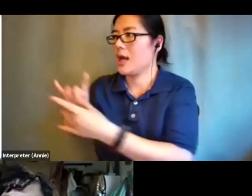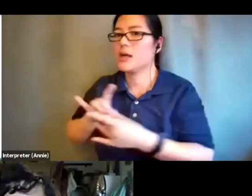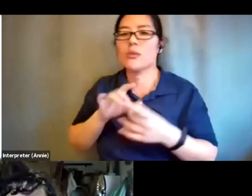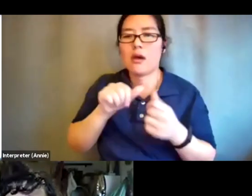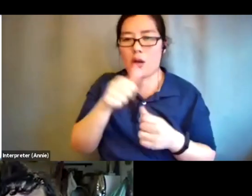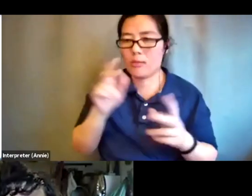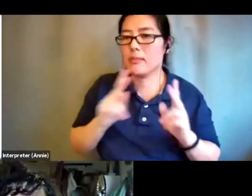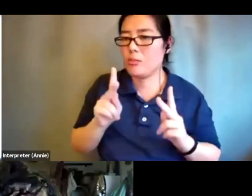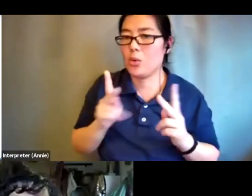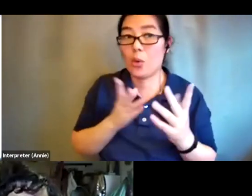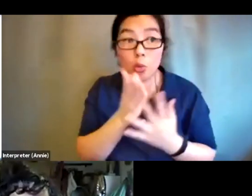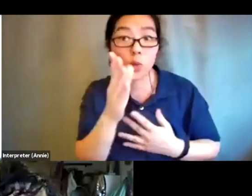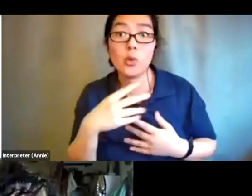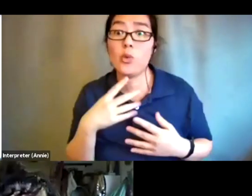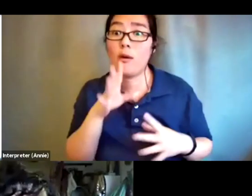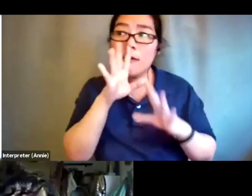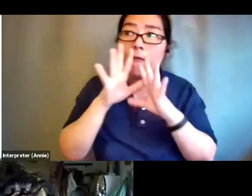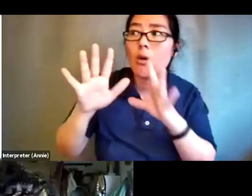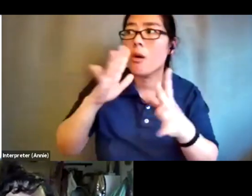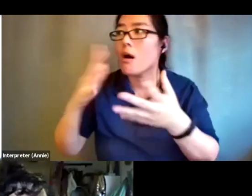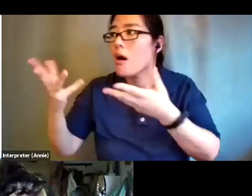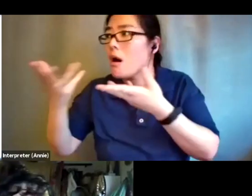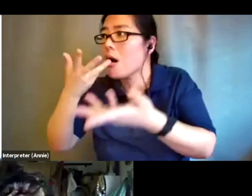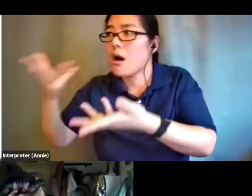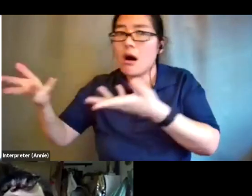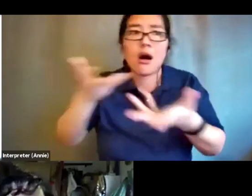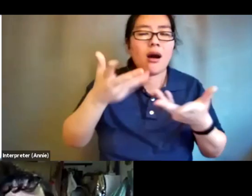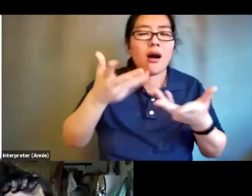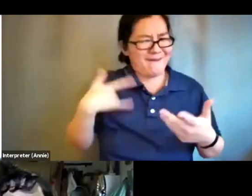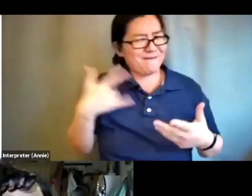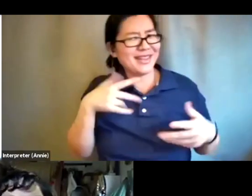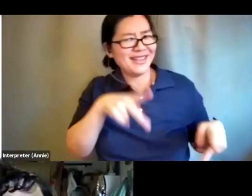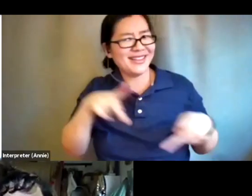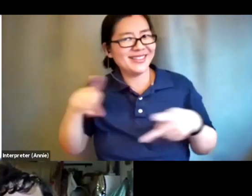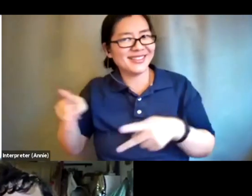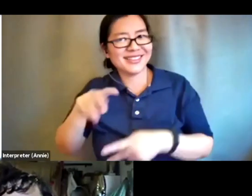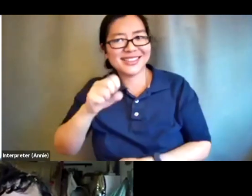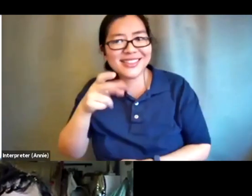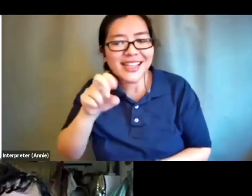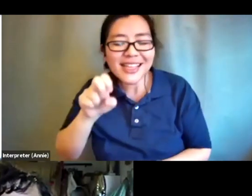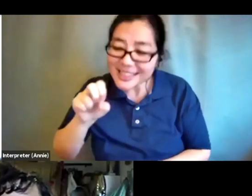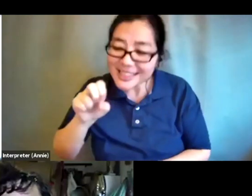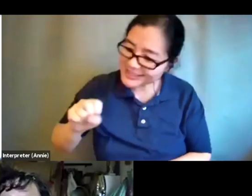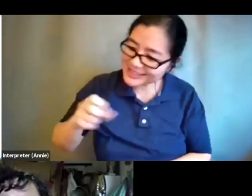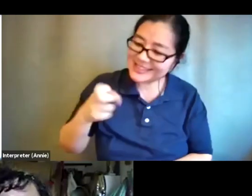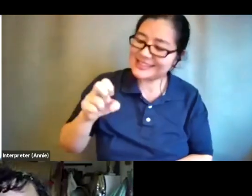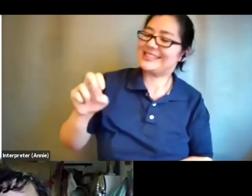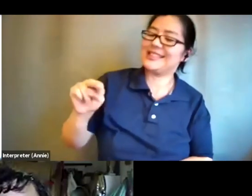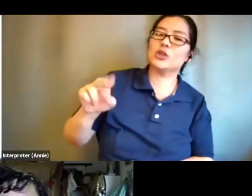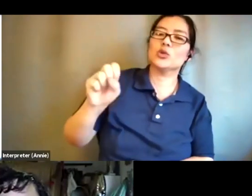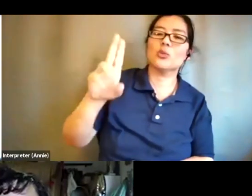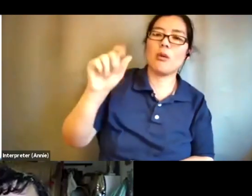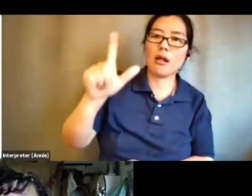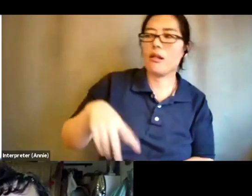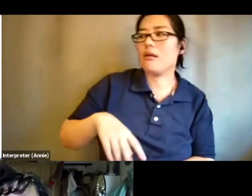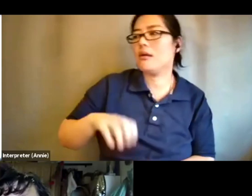about that that's very sensual and sometimes feels sexual as well um yeah and really just